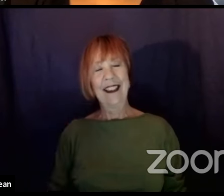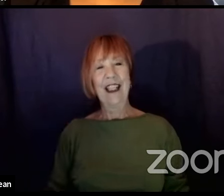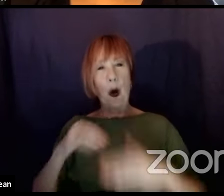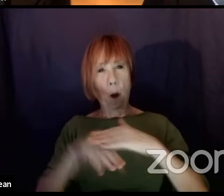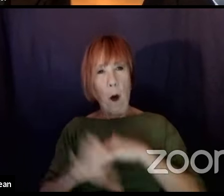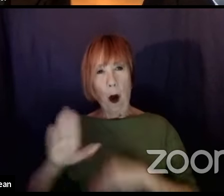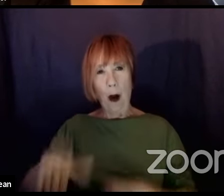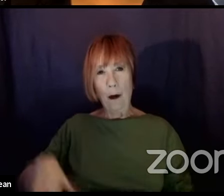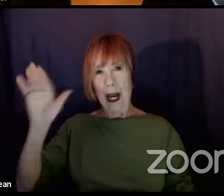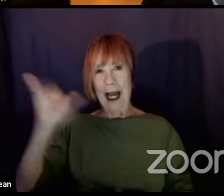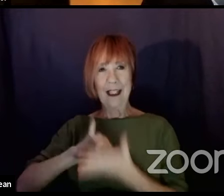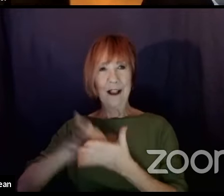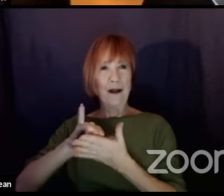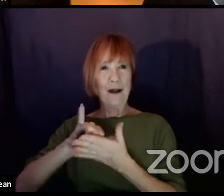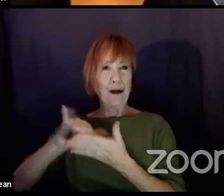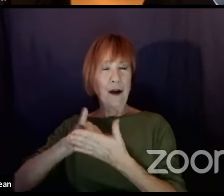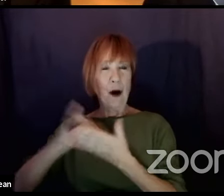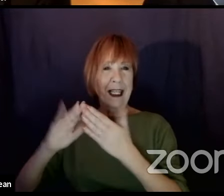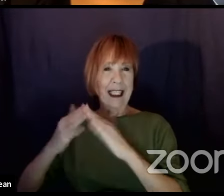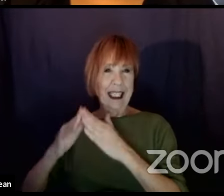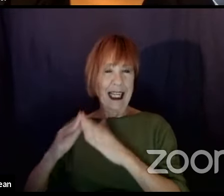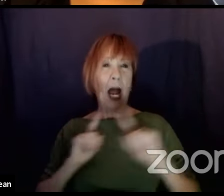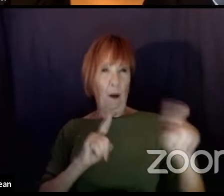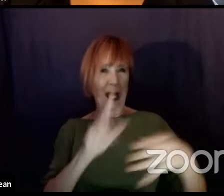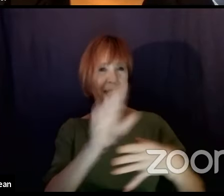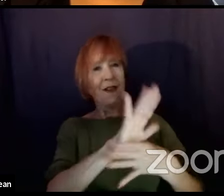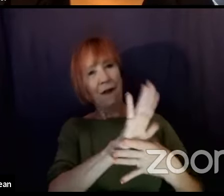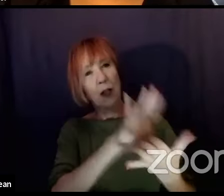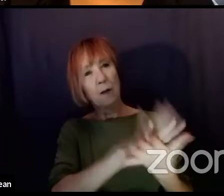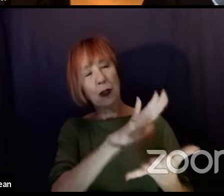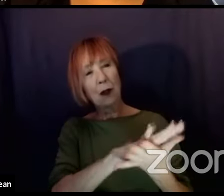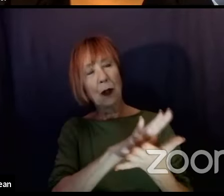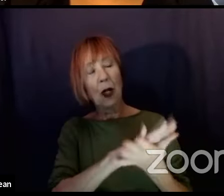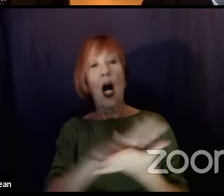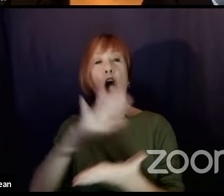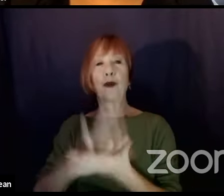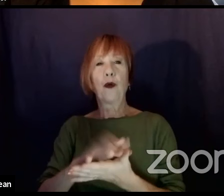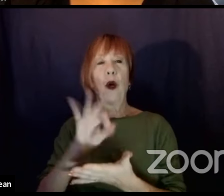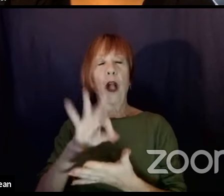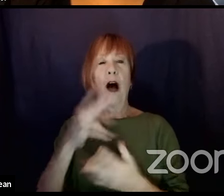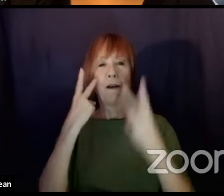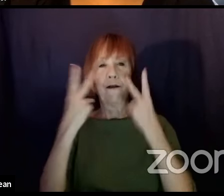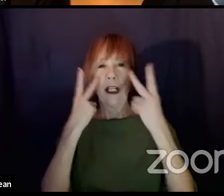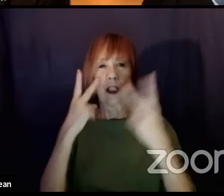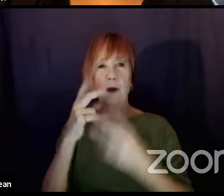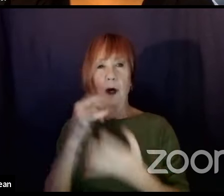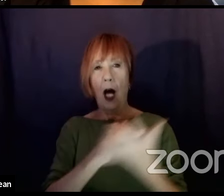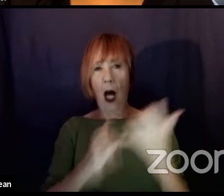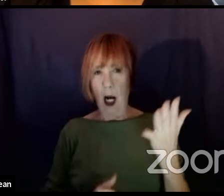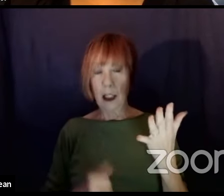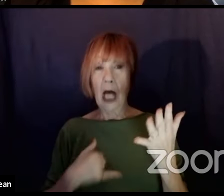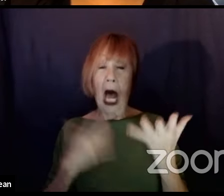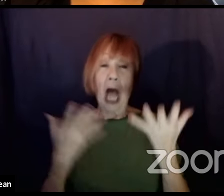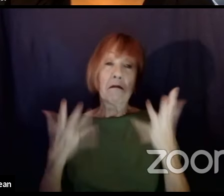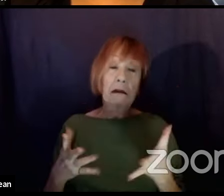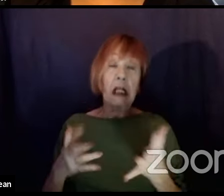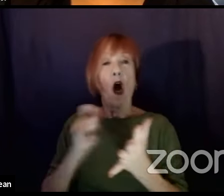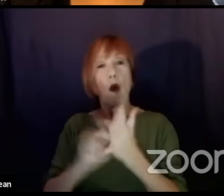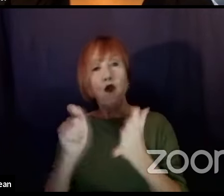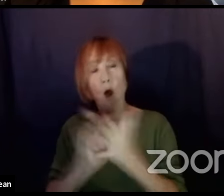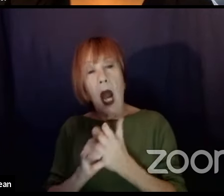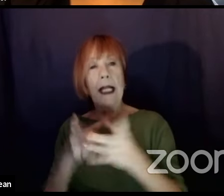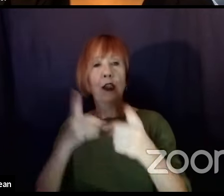raised in New York City. I went to film school at the School of Visual Arts. I ended up writing and directing an independent